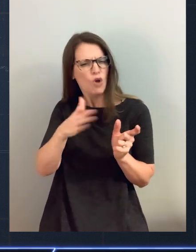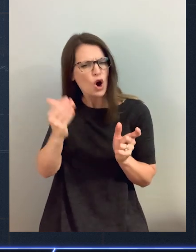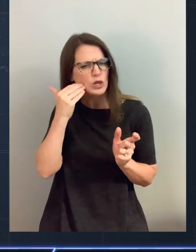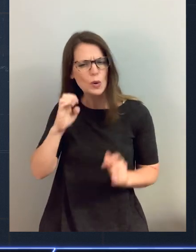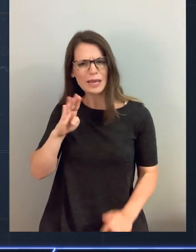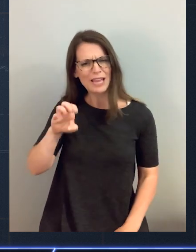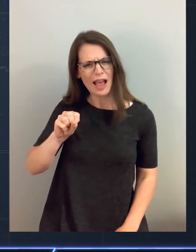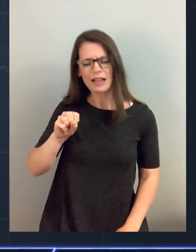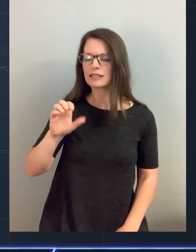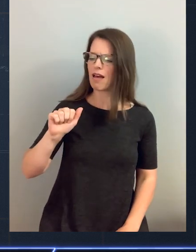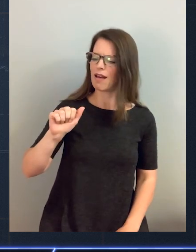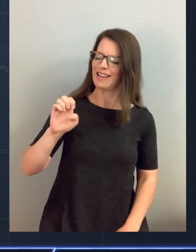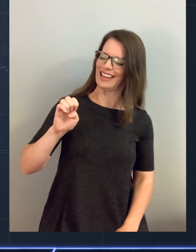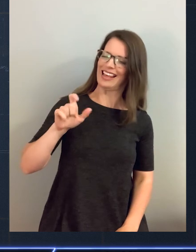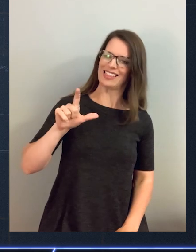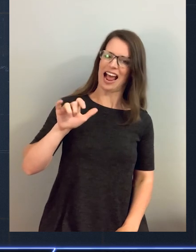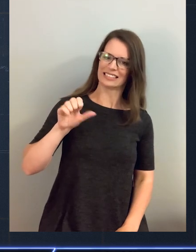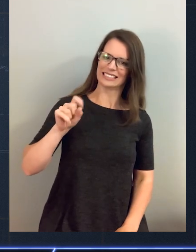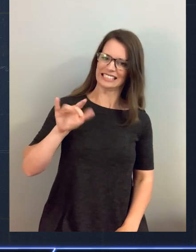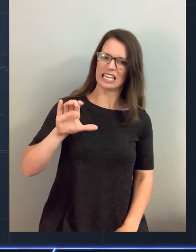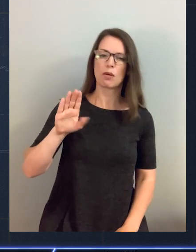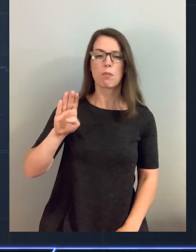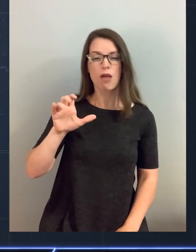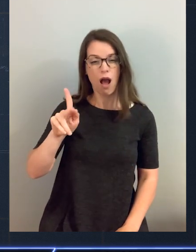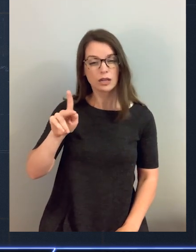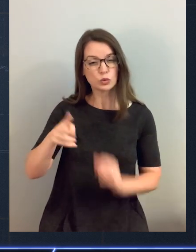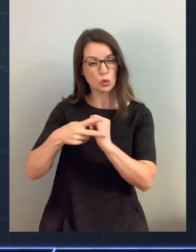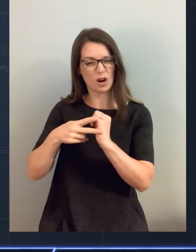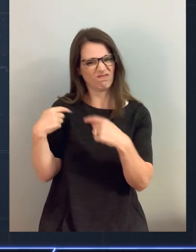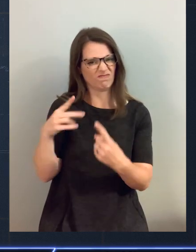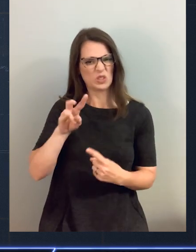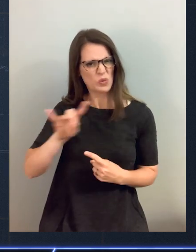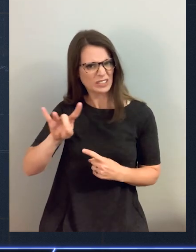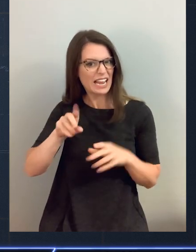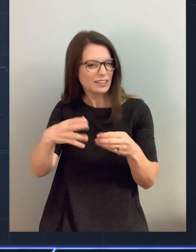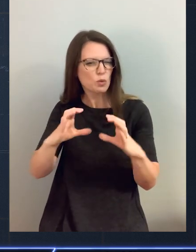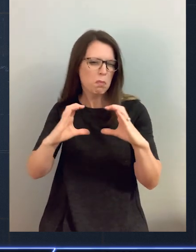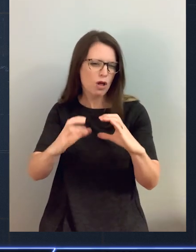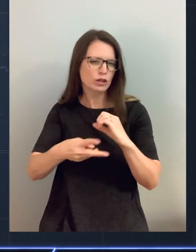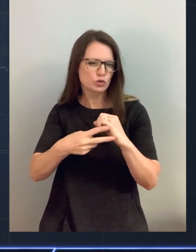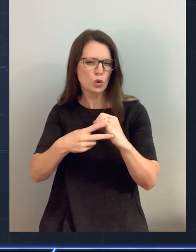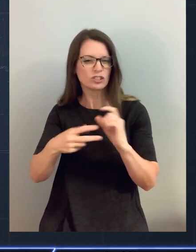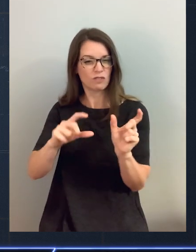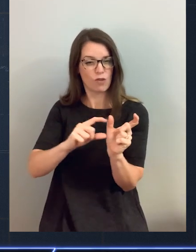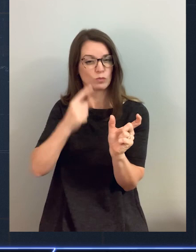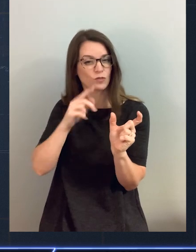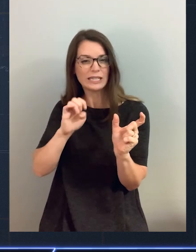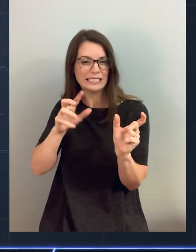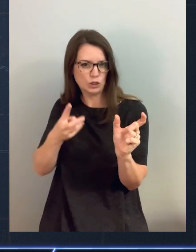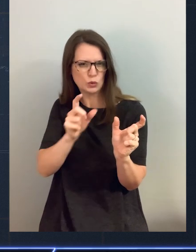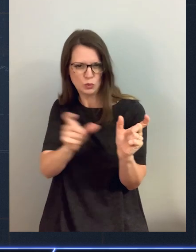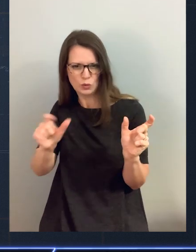Amazon EBS, Elastic Block Store. It's been around since 2008. It gives you block storage volumes for your EC2 instances.